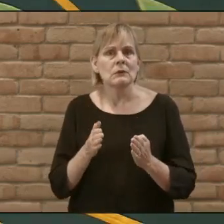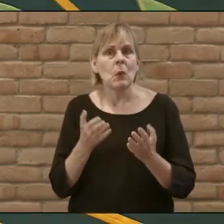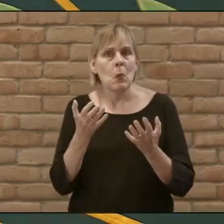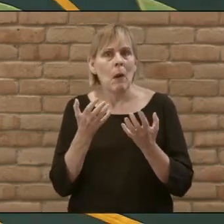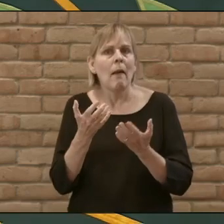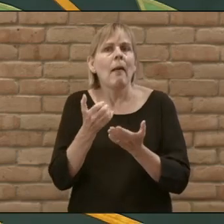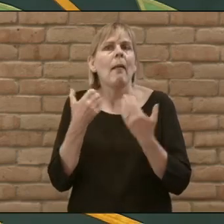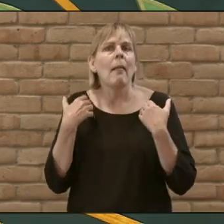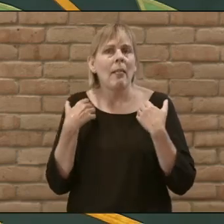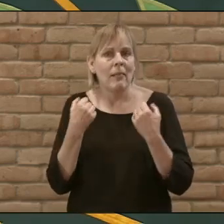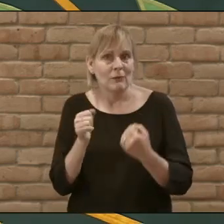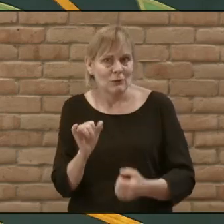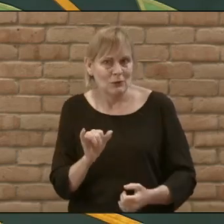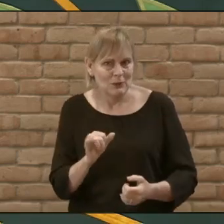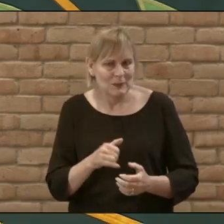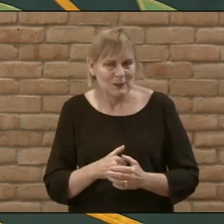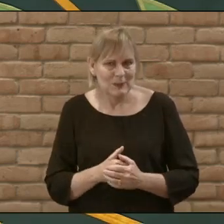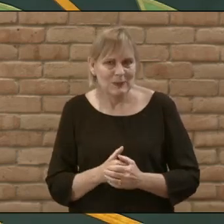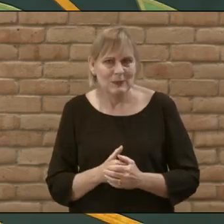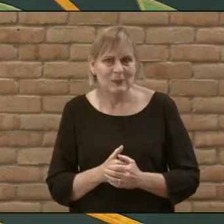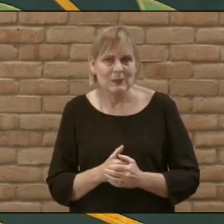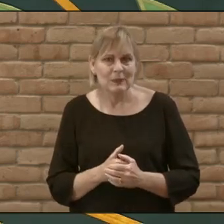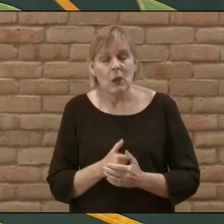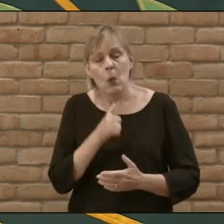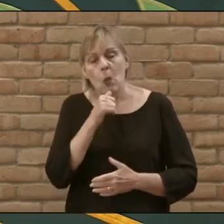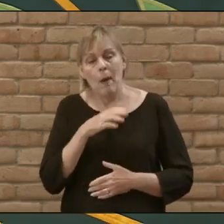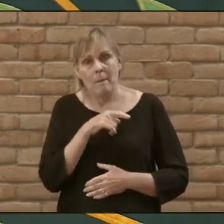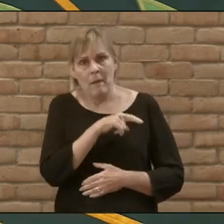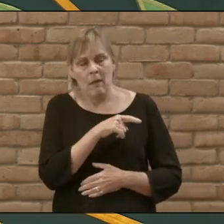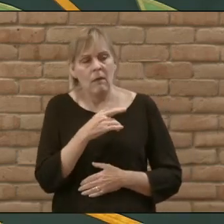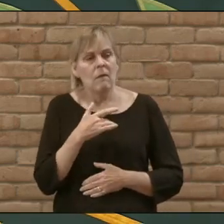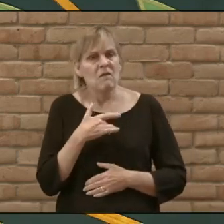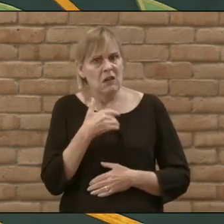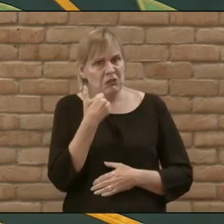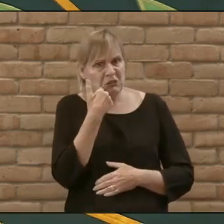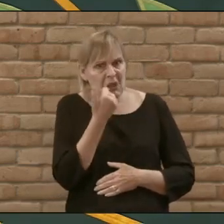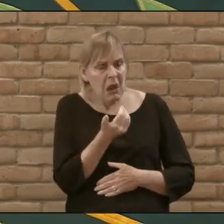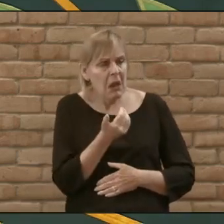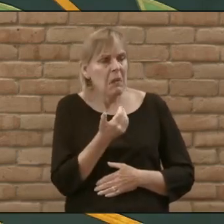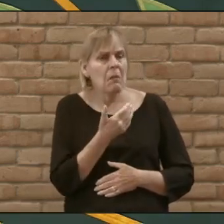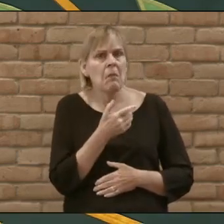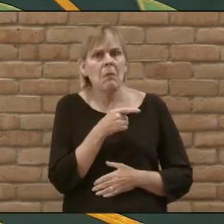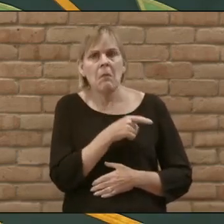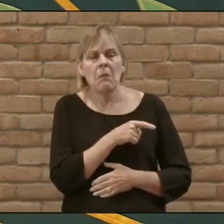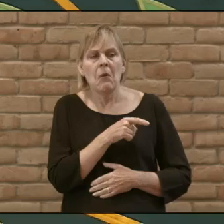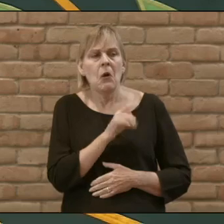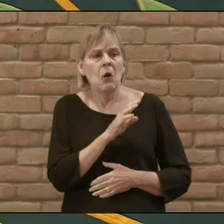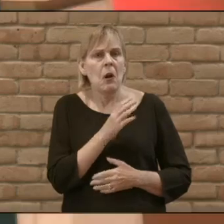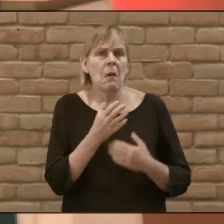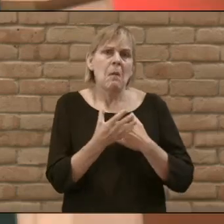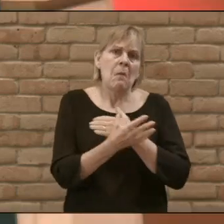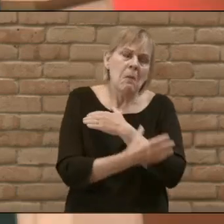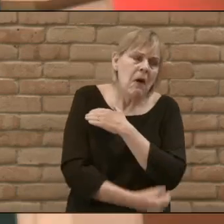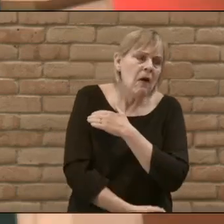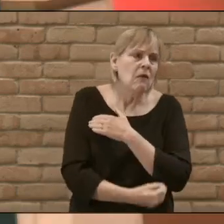healing from Jesus. A woman shamed by her physical affliction, shamed by her poverty.